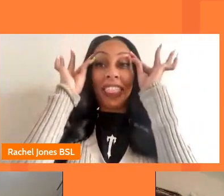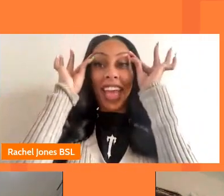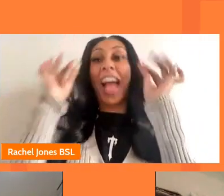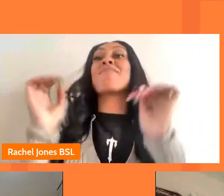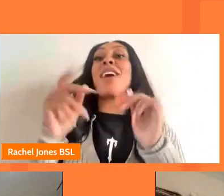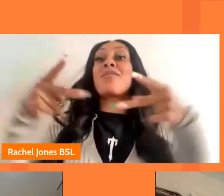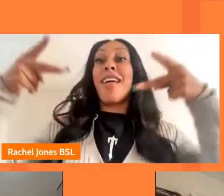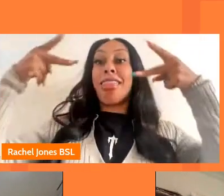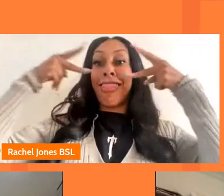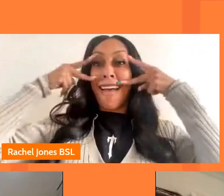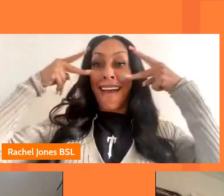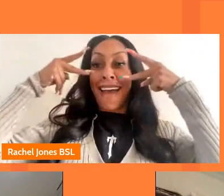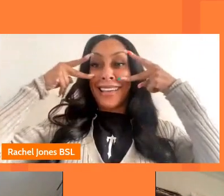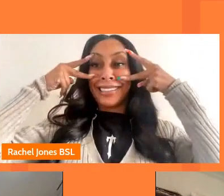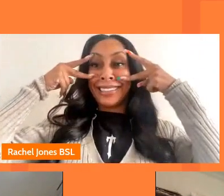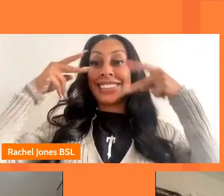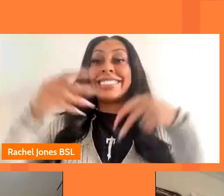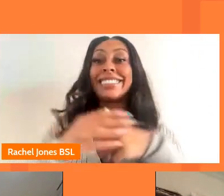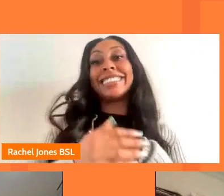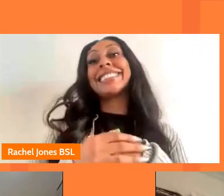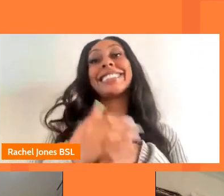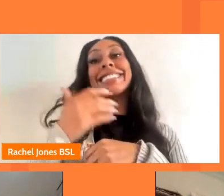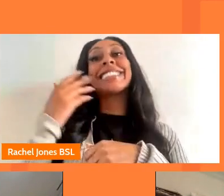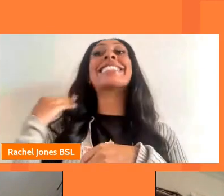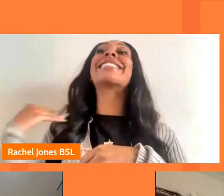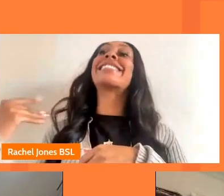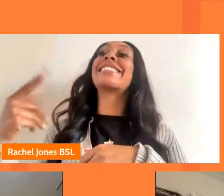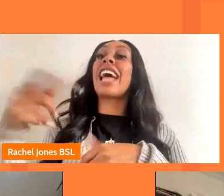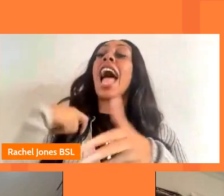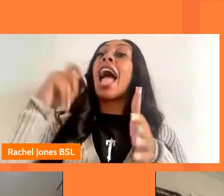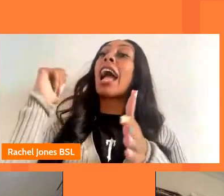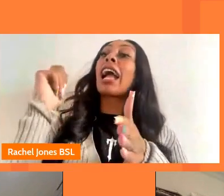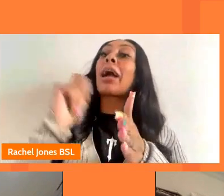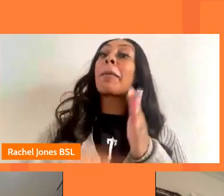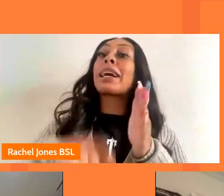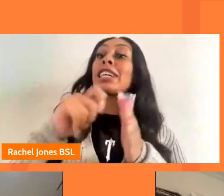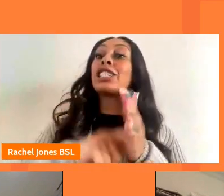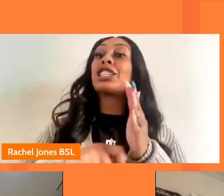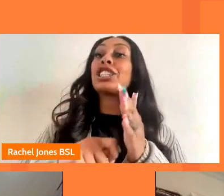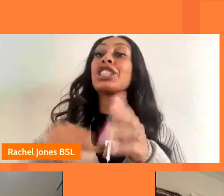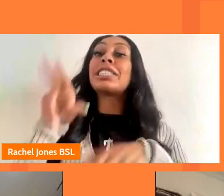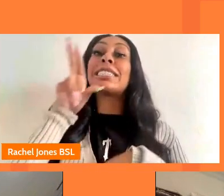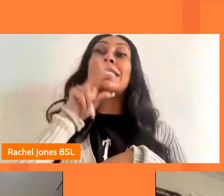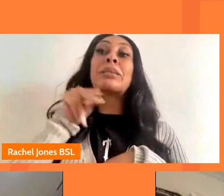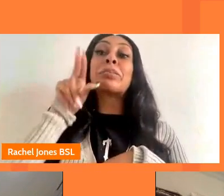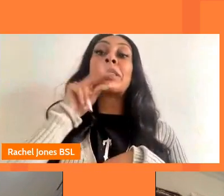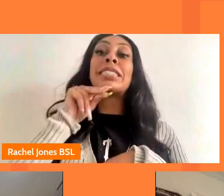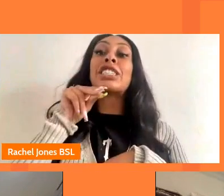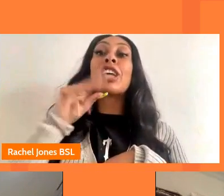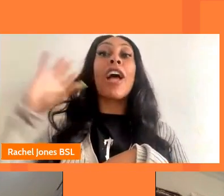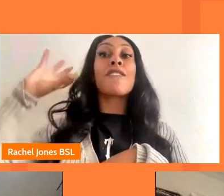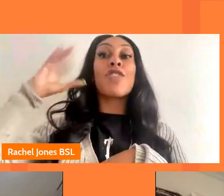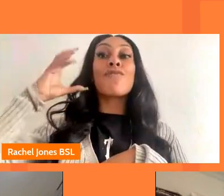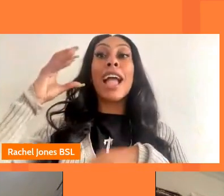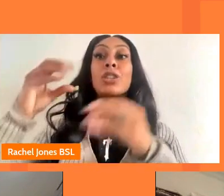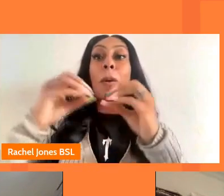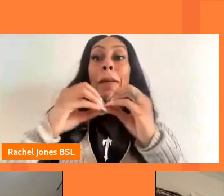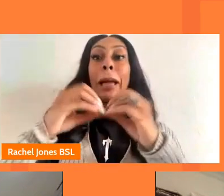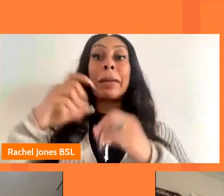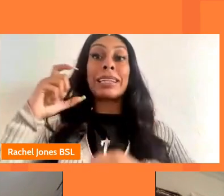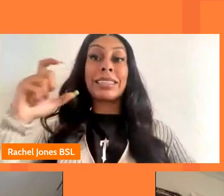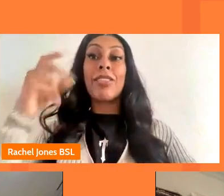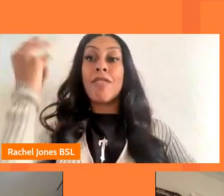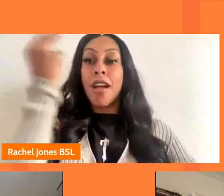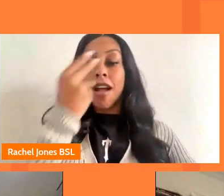um i yes as as fiona said i commissioned the um speech bits of bbc radio three and the arts programs for